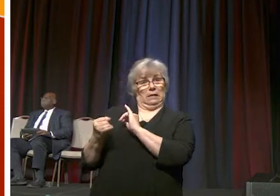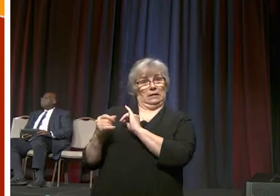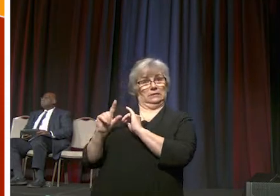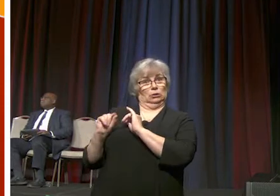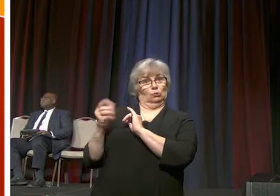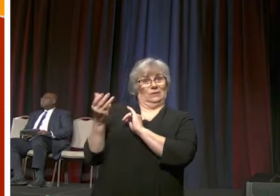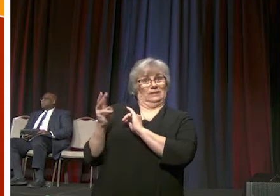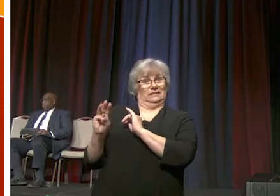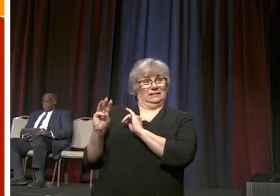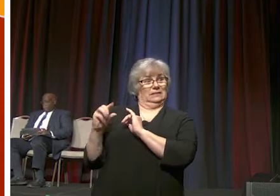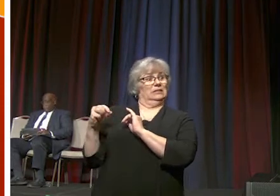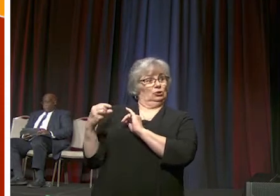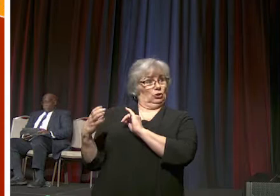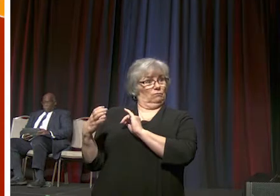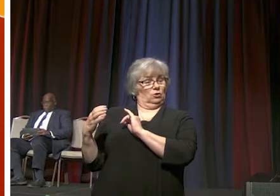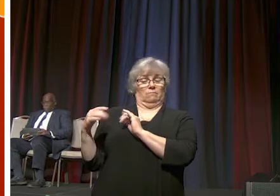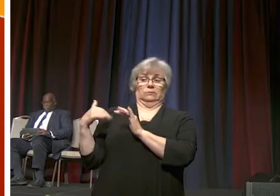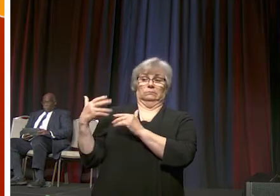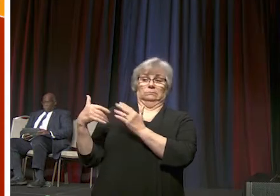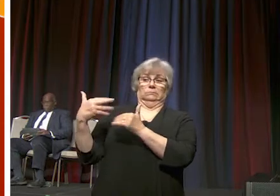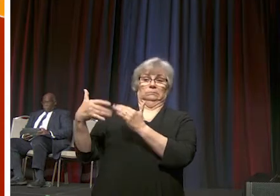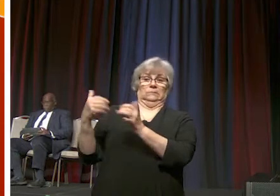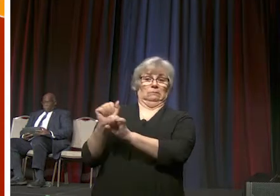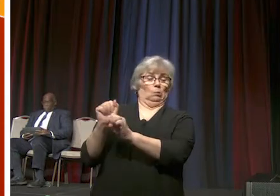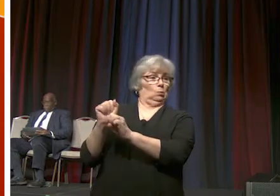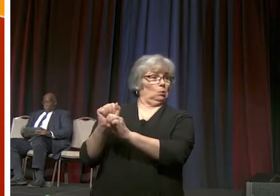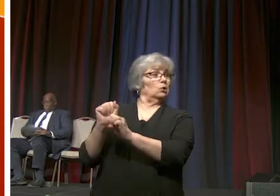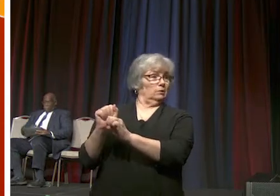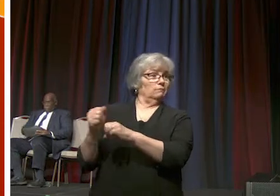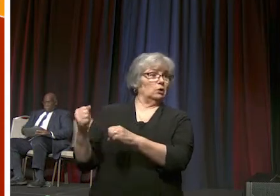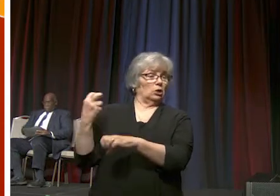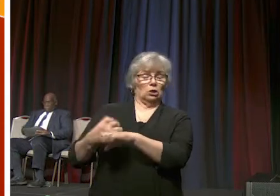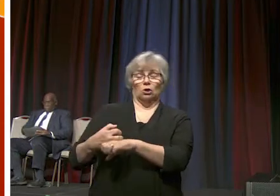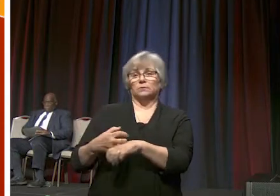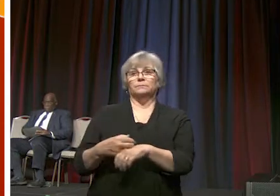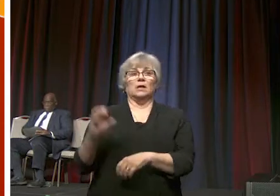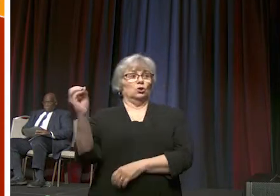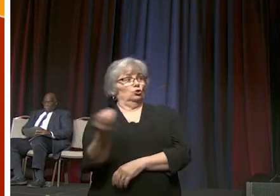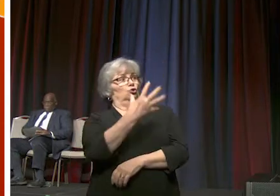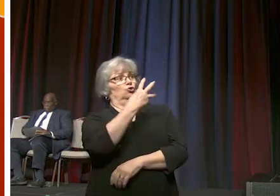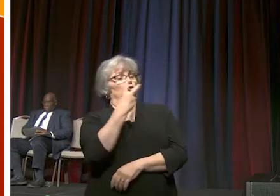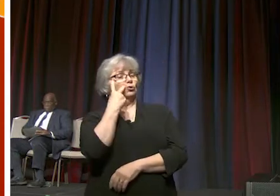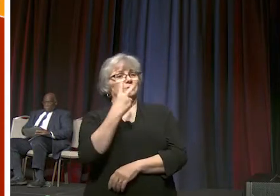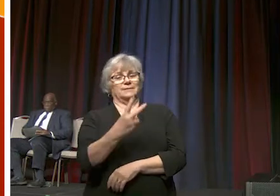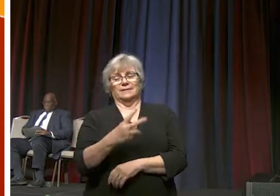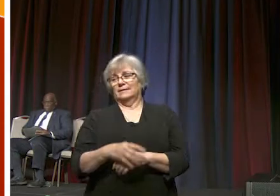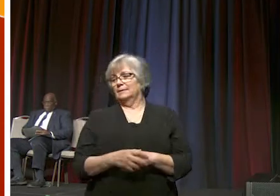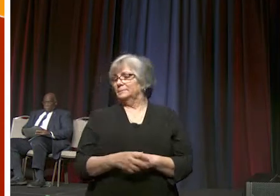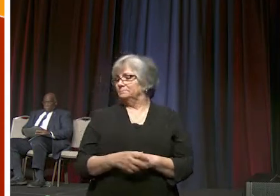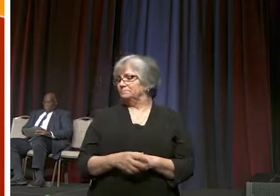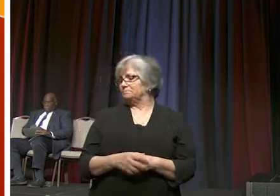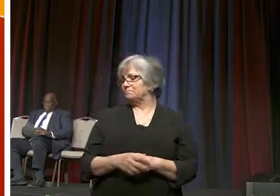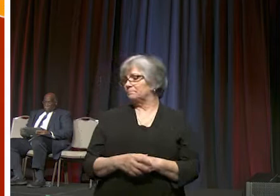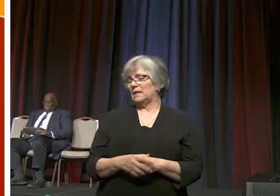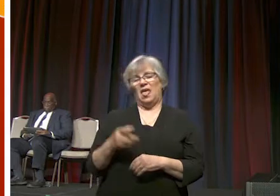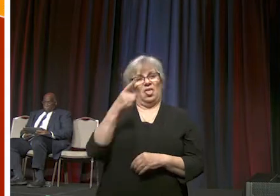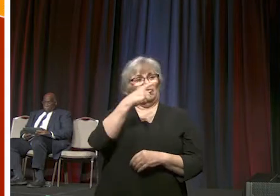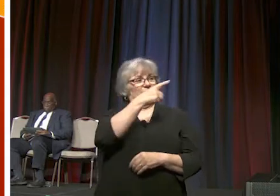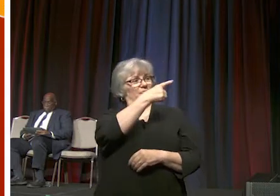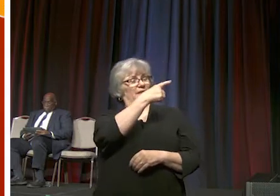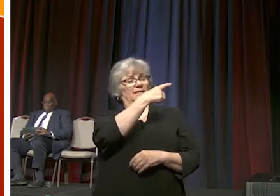2016 and has been working very very hard on your screen you'll you'll see this